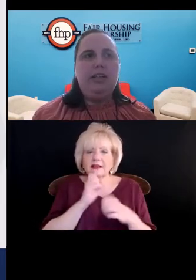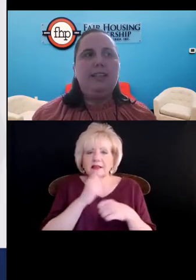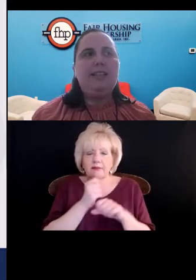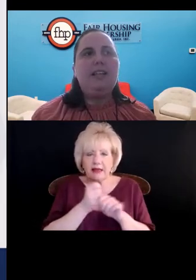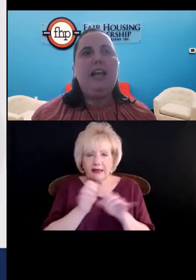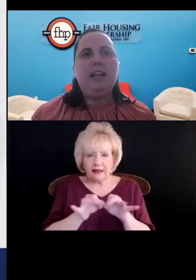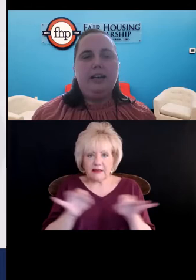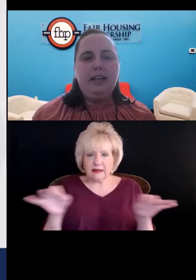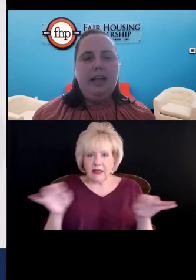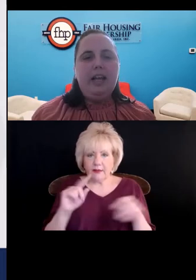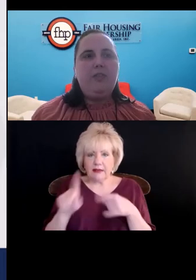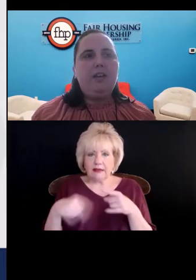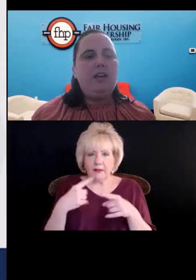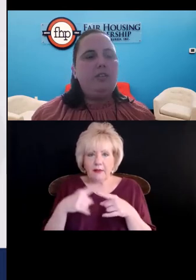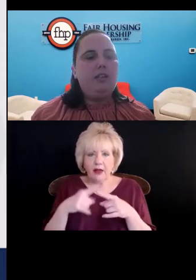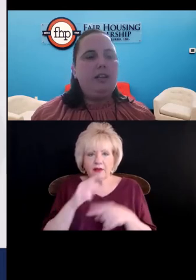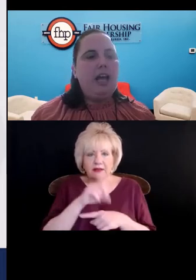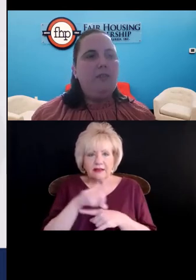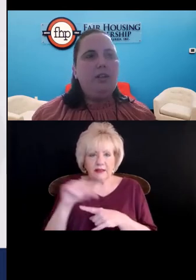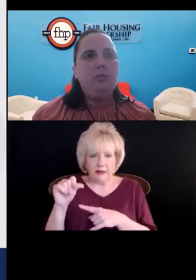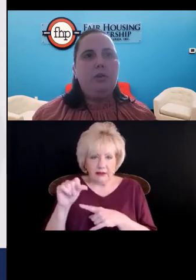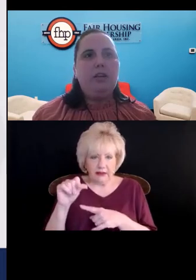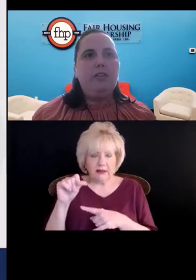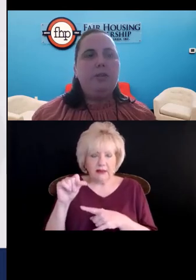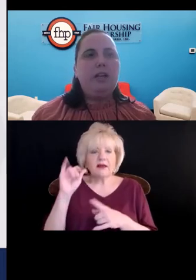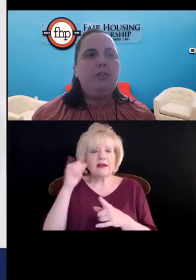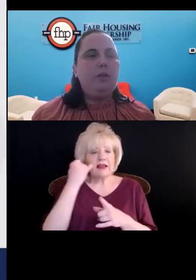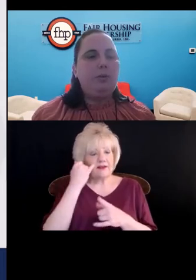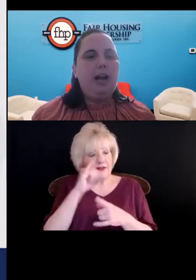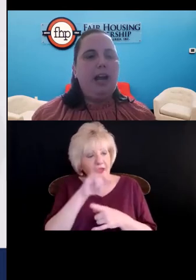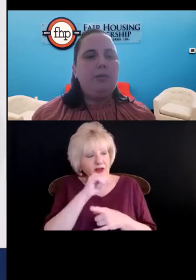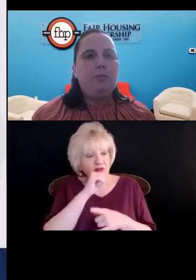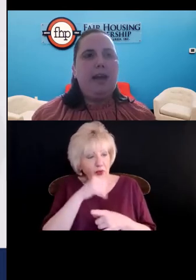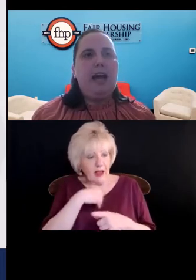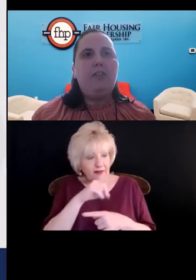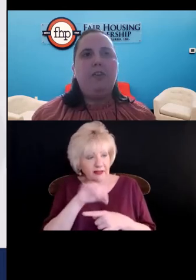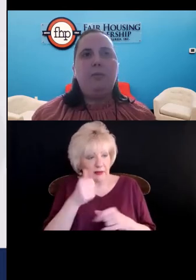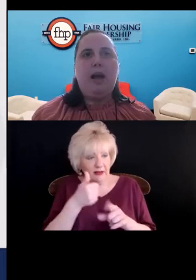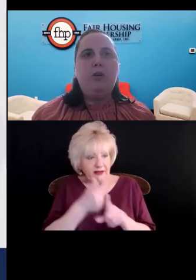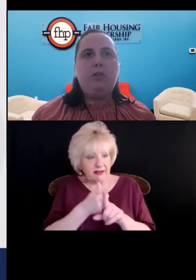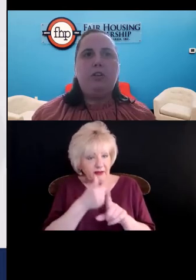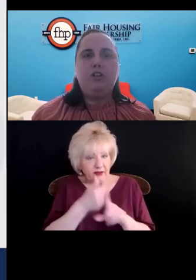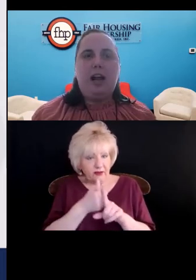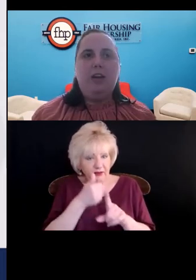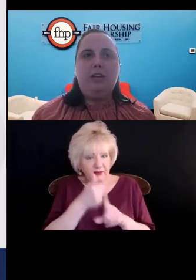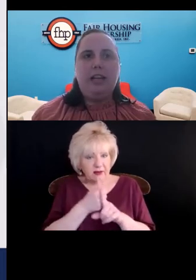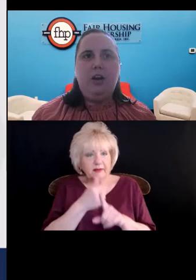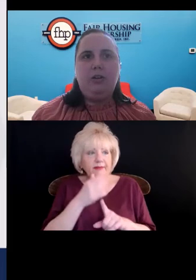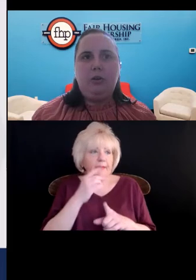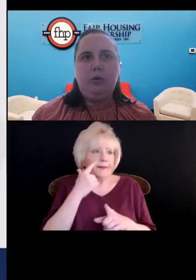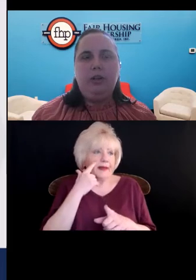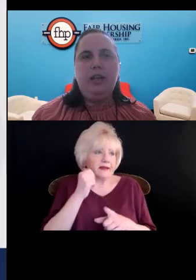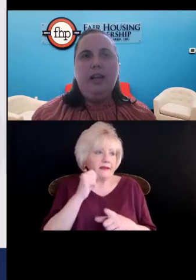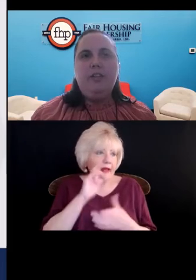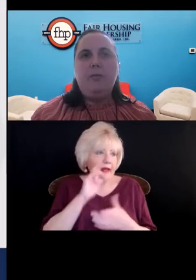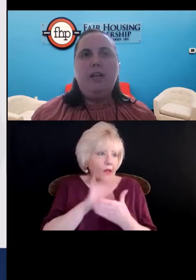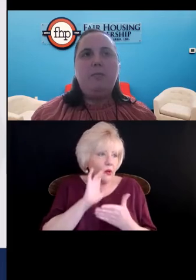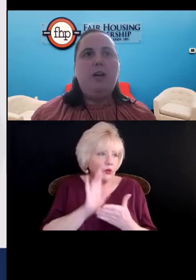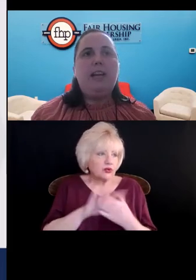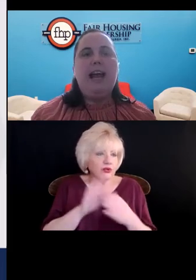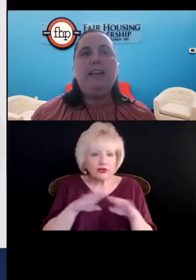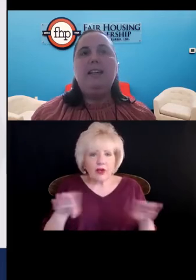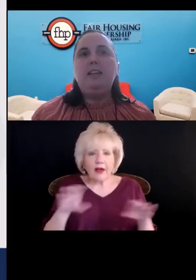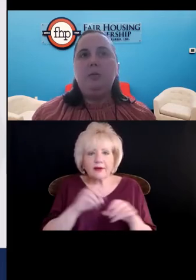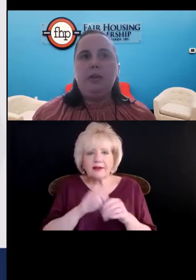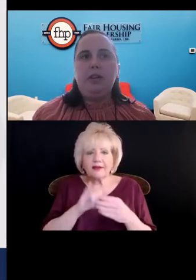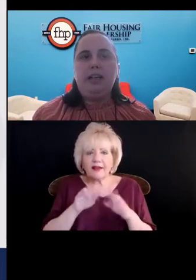disability, stating if the tester doesn't have a disability themselves and perhaps on behalf of a spouse or a child in the household that my